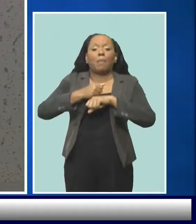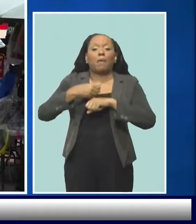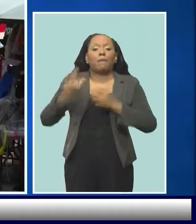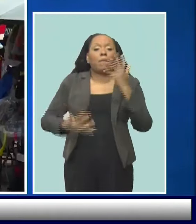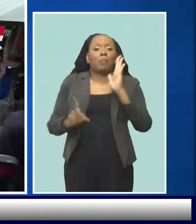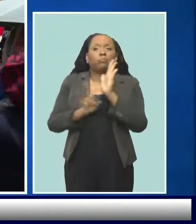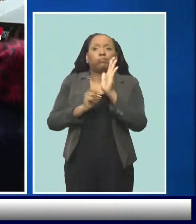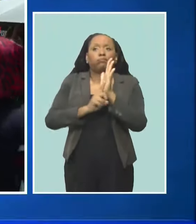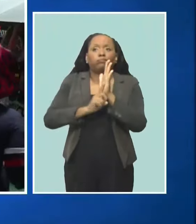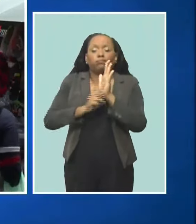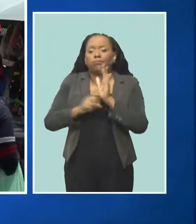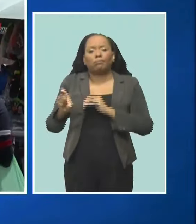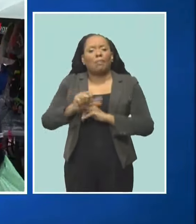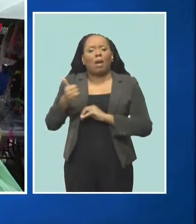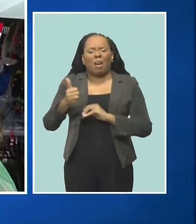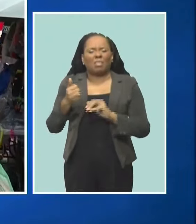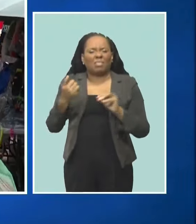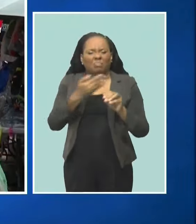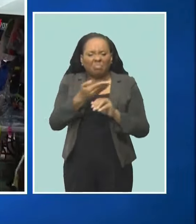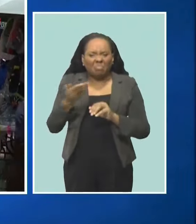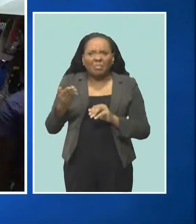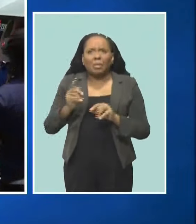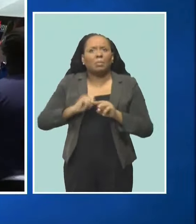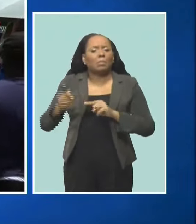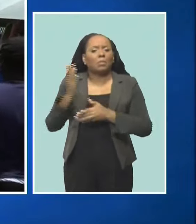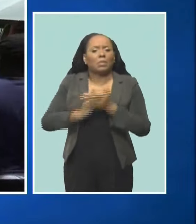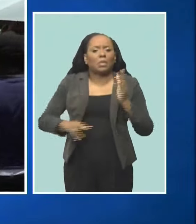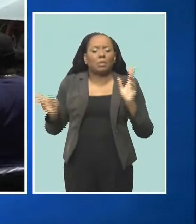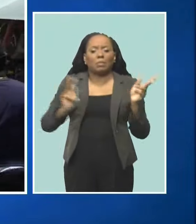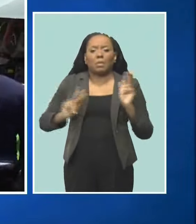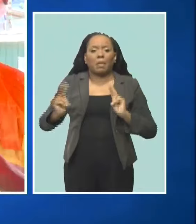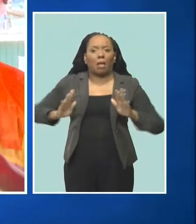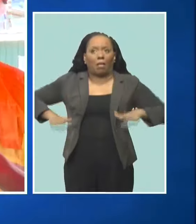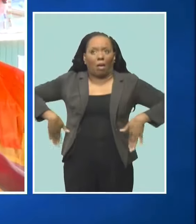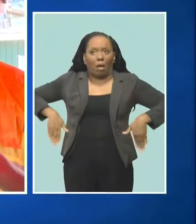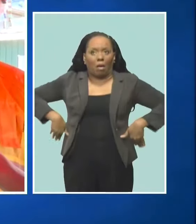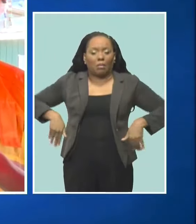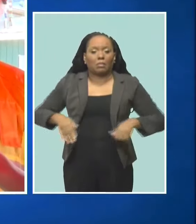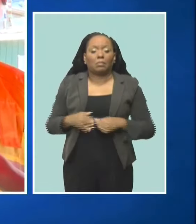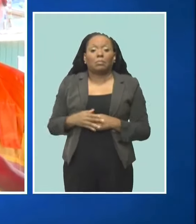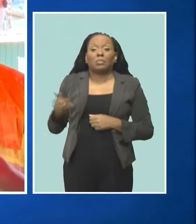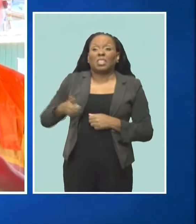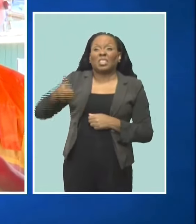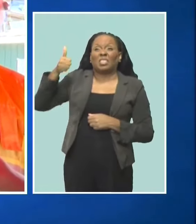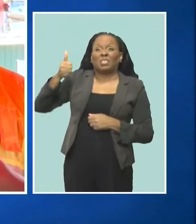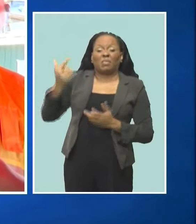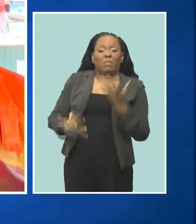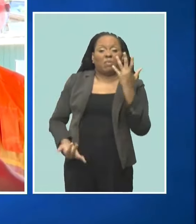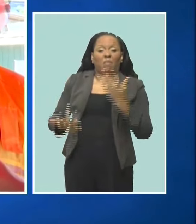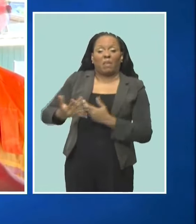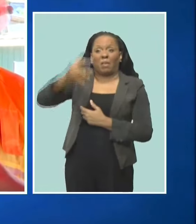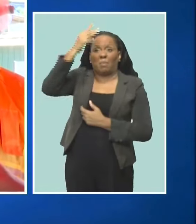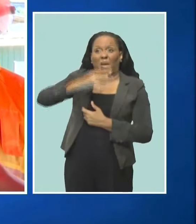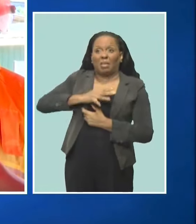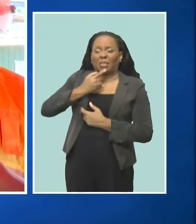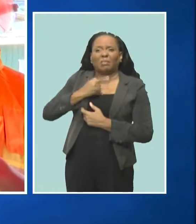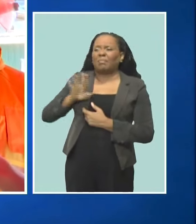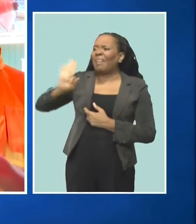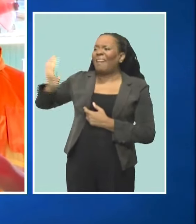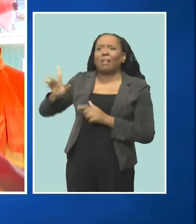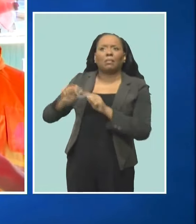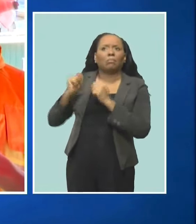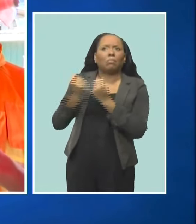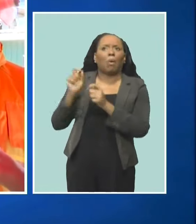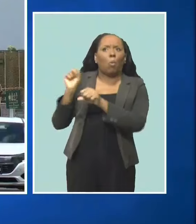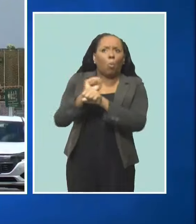But there are some who have indicated they are yet to do so. Chief Fire Officer Errol Maynard says his team has been working